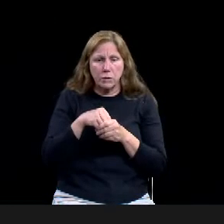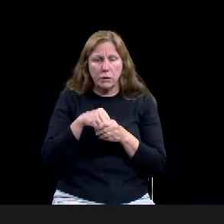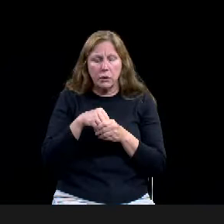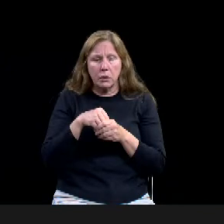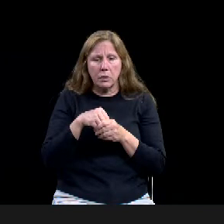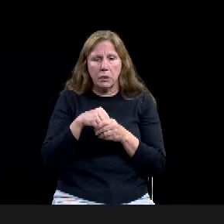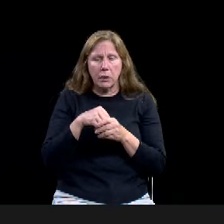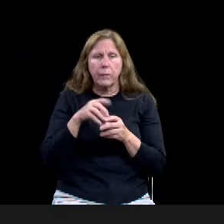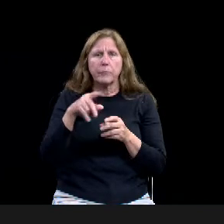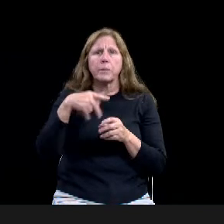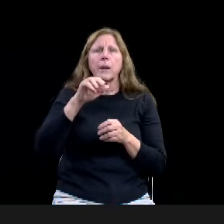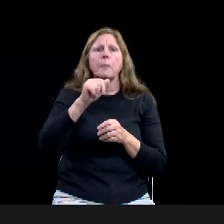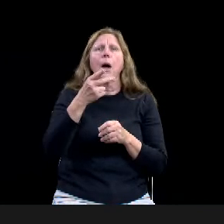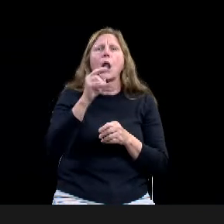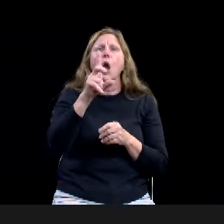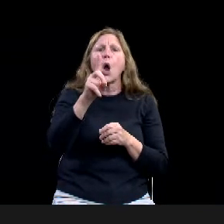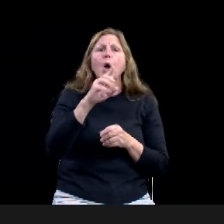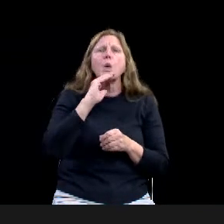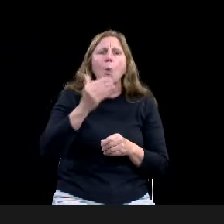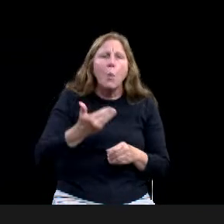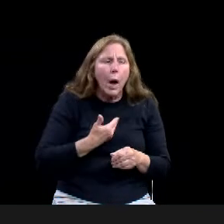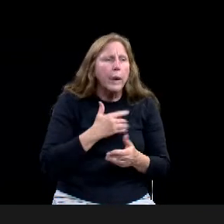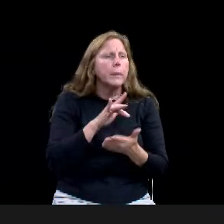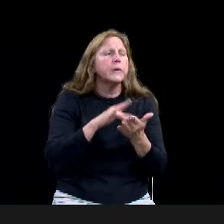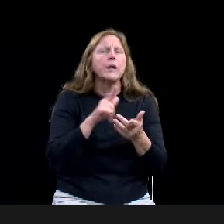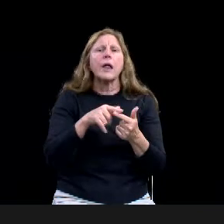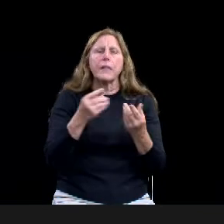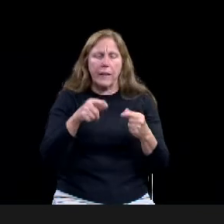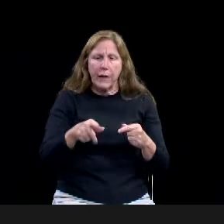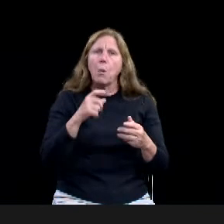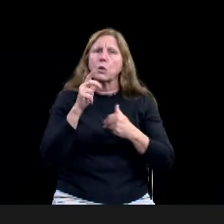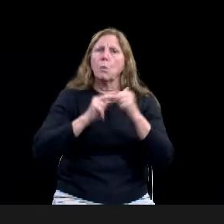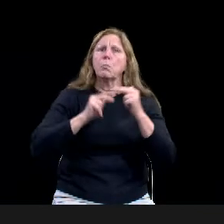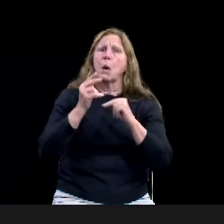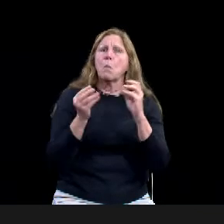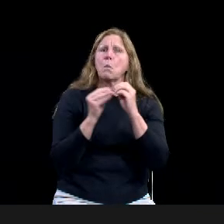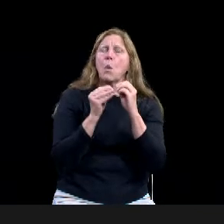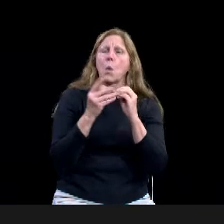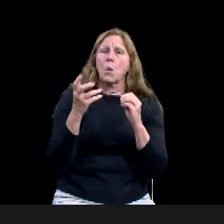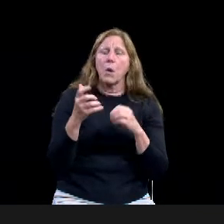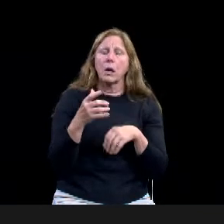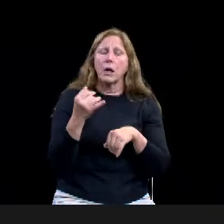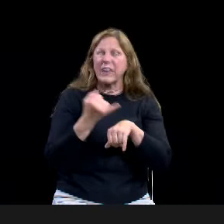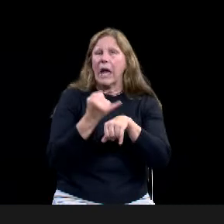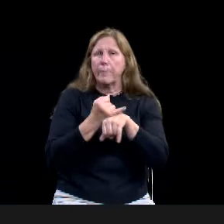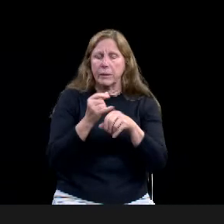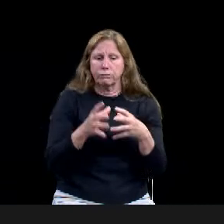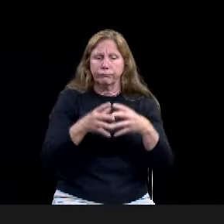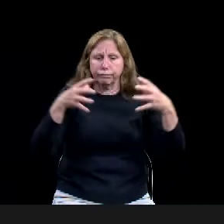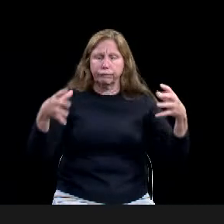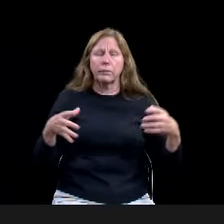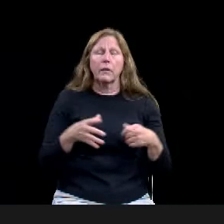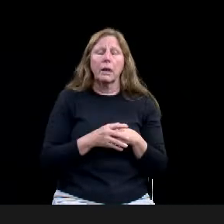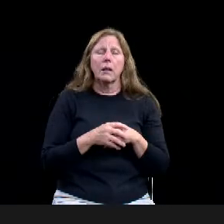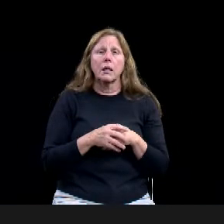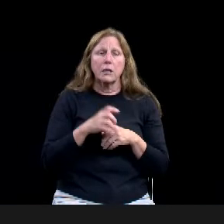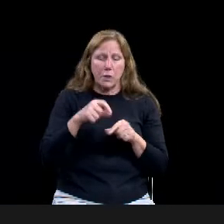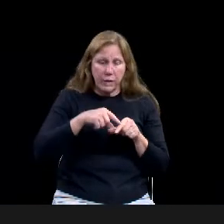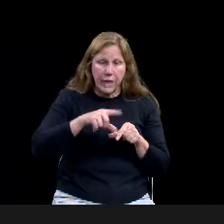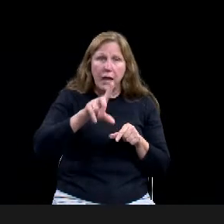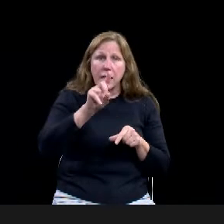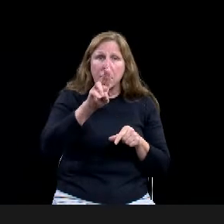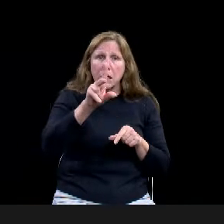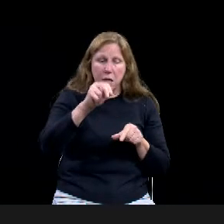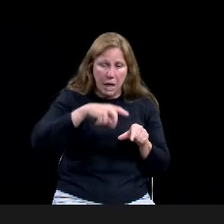um, currently that section of Dutton is a four lane divided, uh, boulevard section that's really wide and, uh,